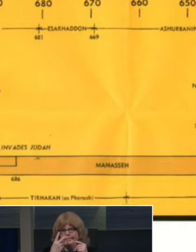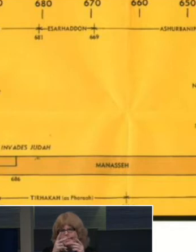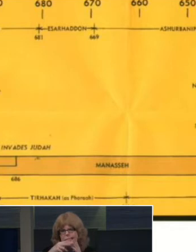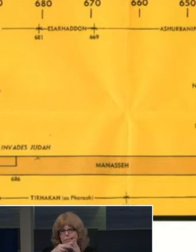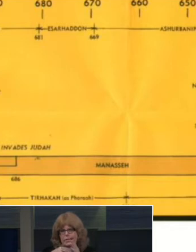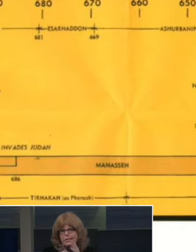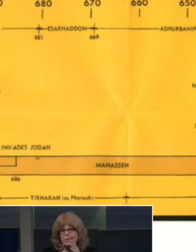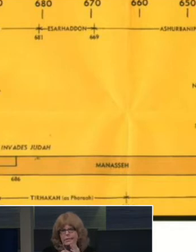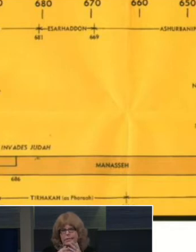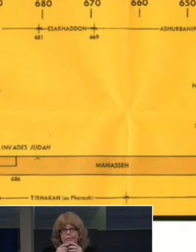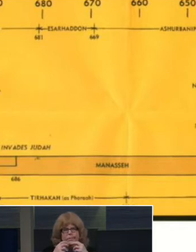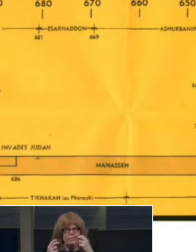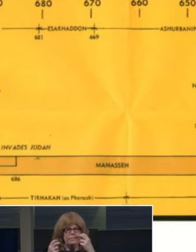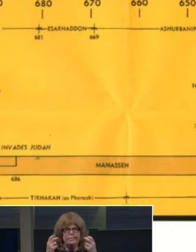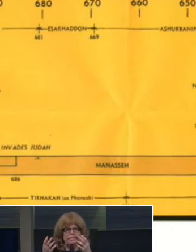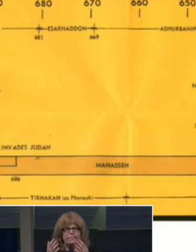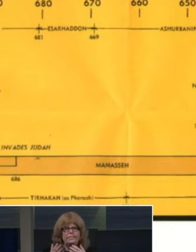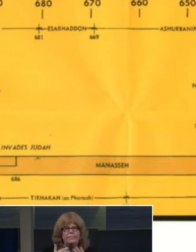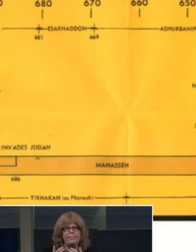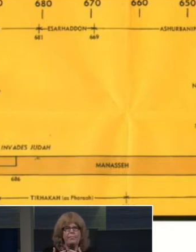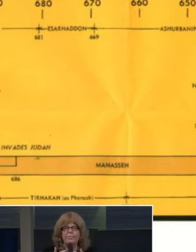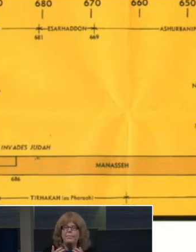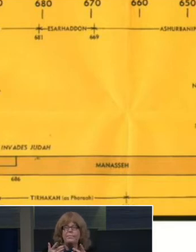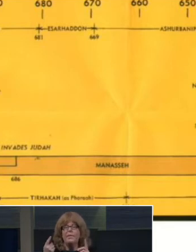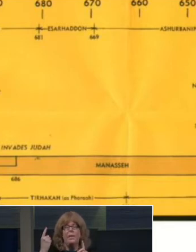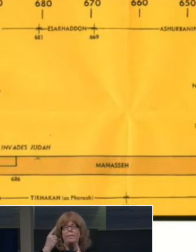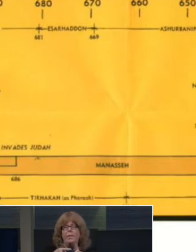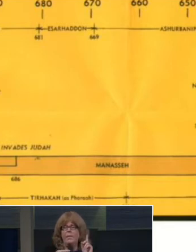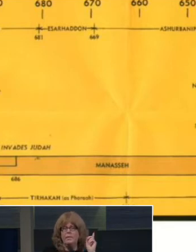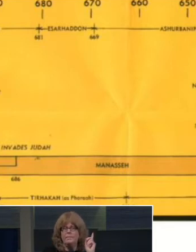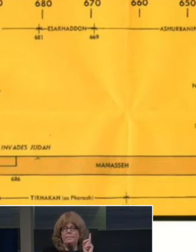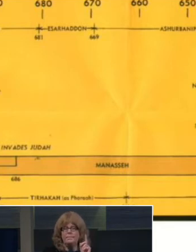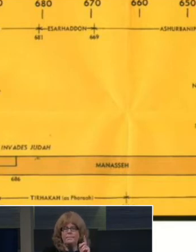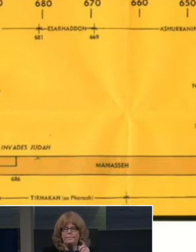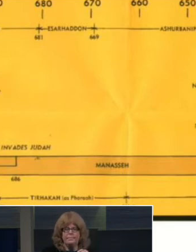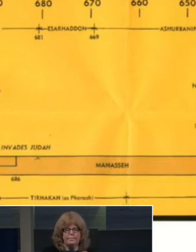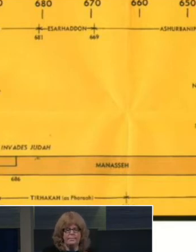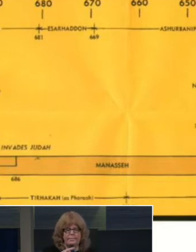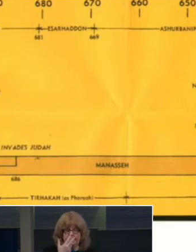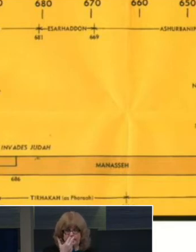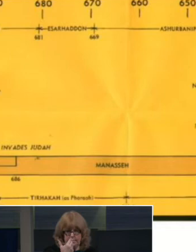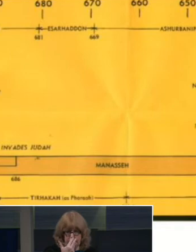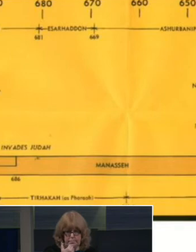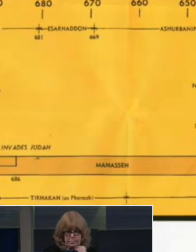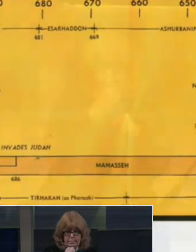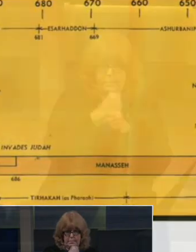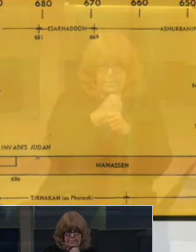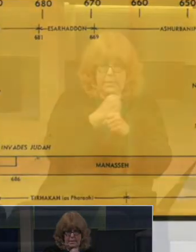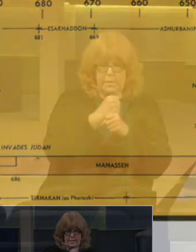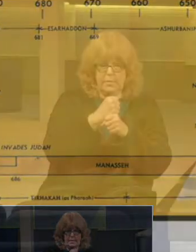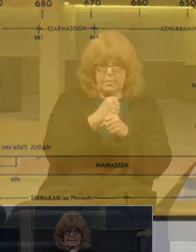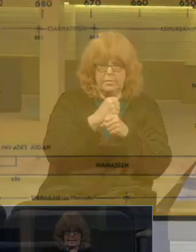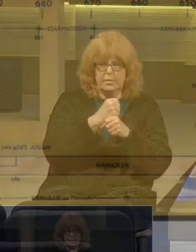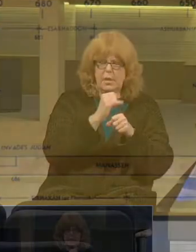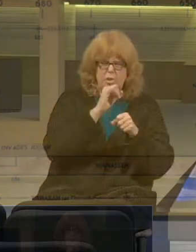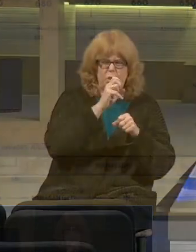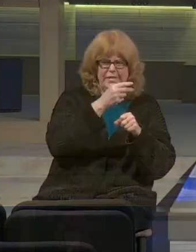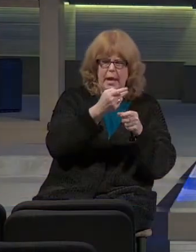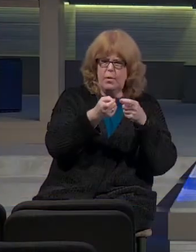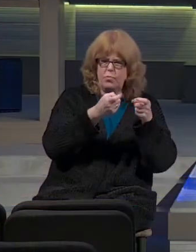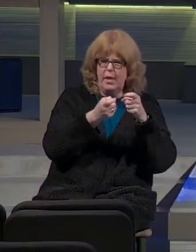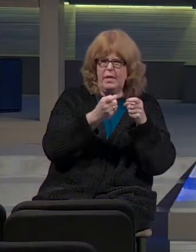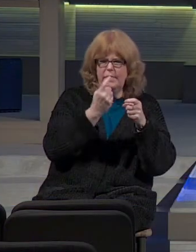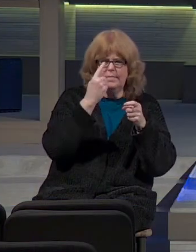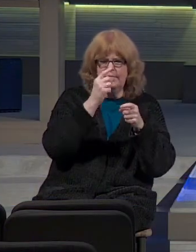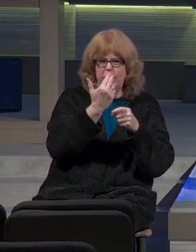We're too spread out. You know what? The gist of it is, 13 years into Josiah's reign